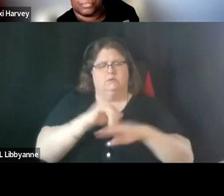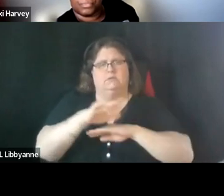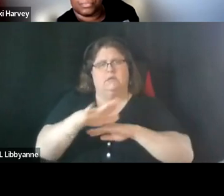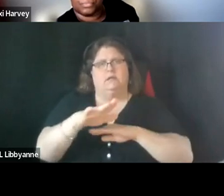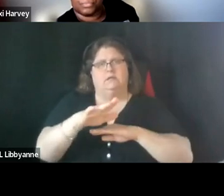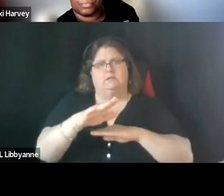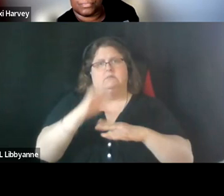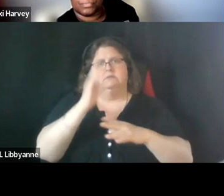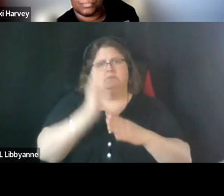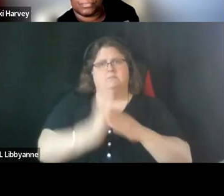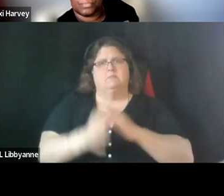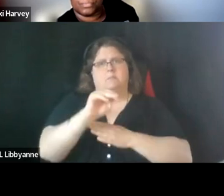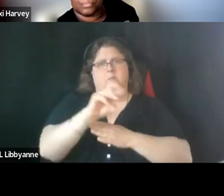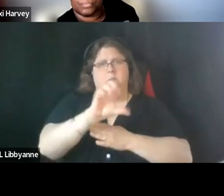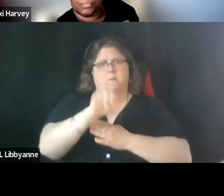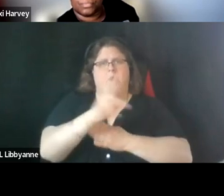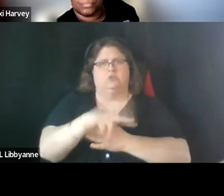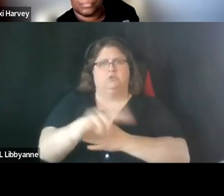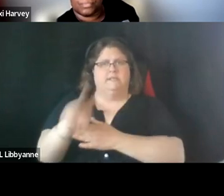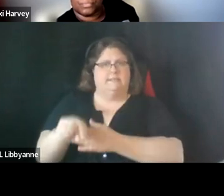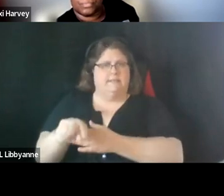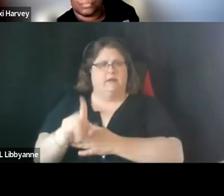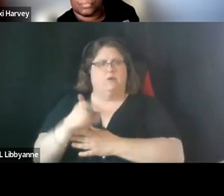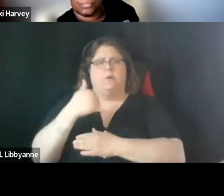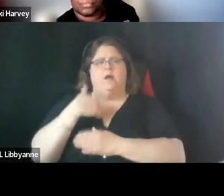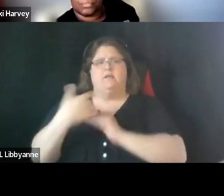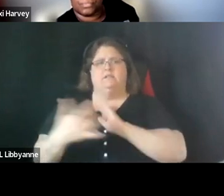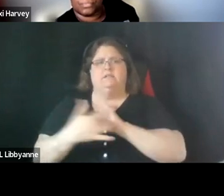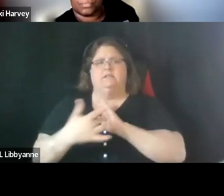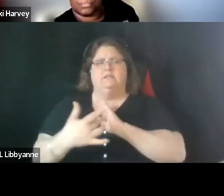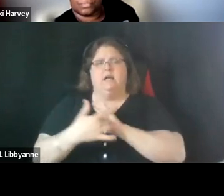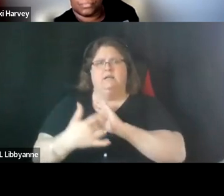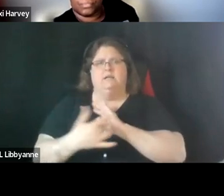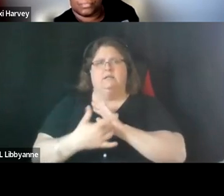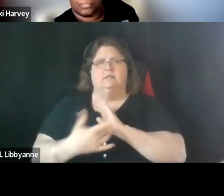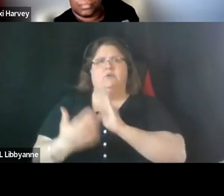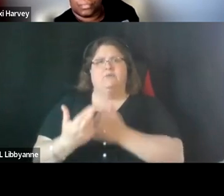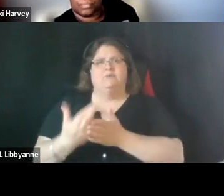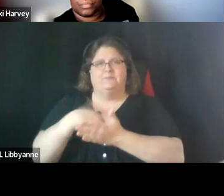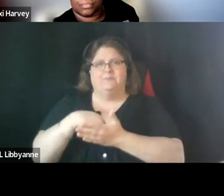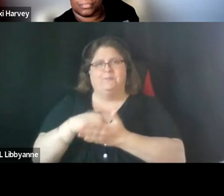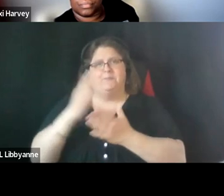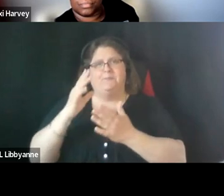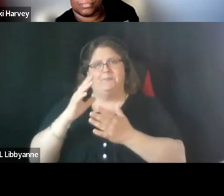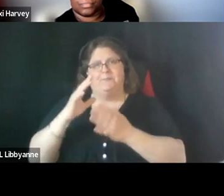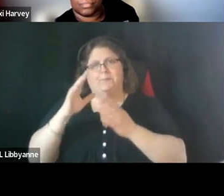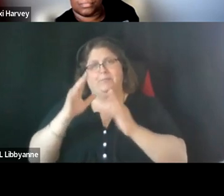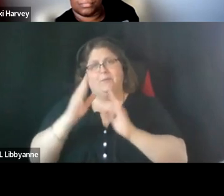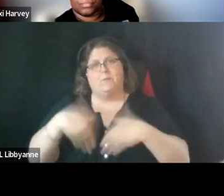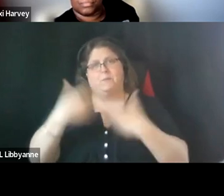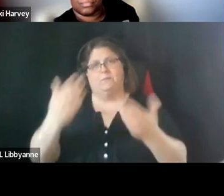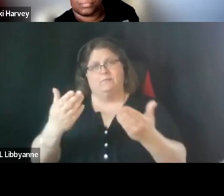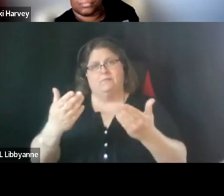we did a review a technical review of the proposals over two meetings march 24th march 25th